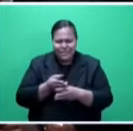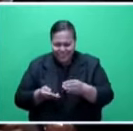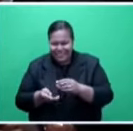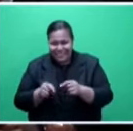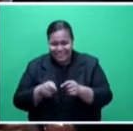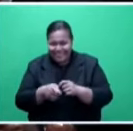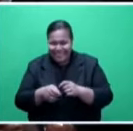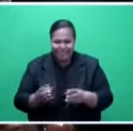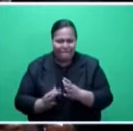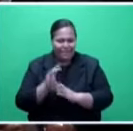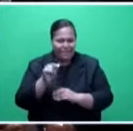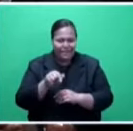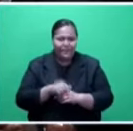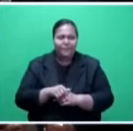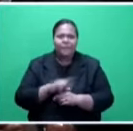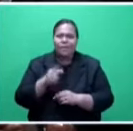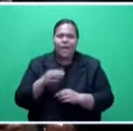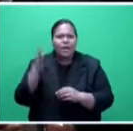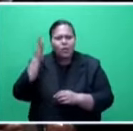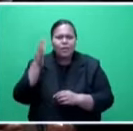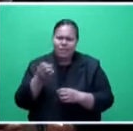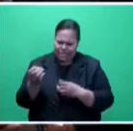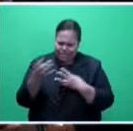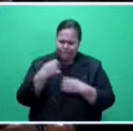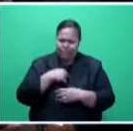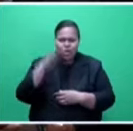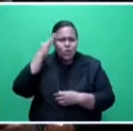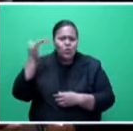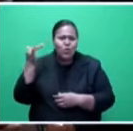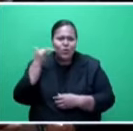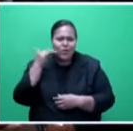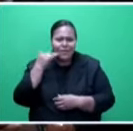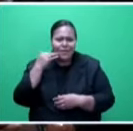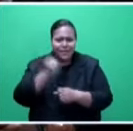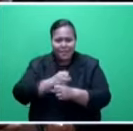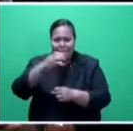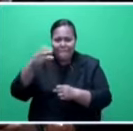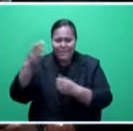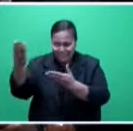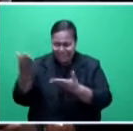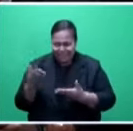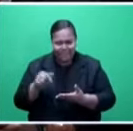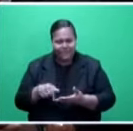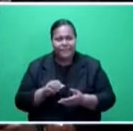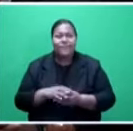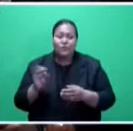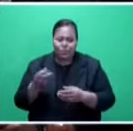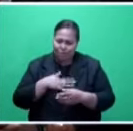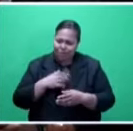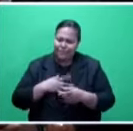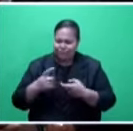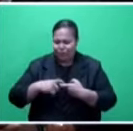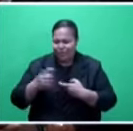that these stoves were donations from a Korean company. So I want to join the Honorable Minister in thanking the Australian and